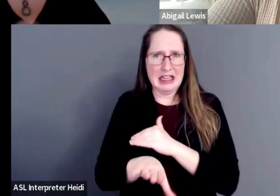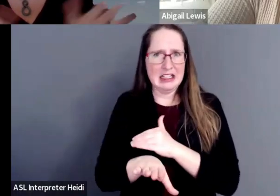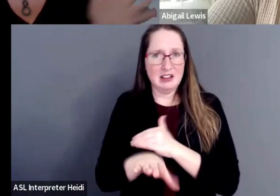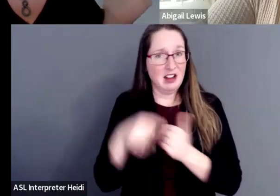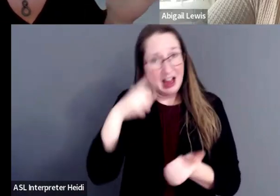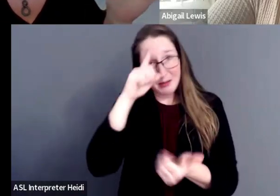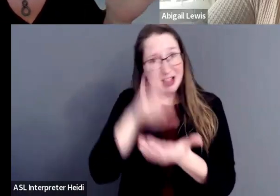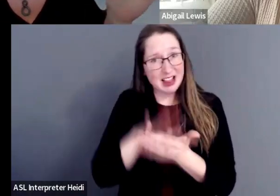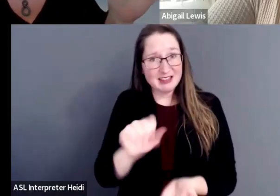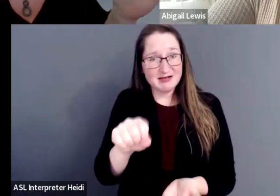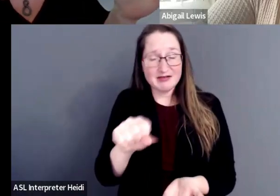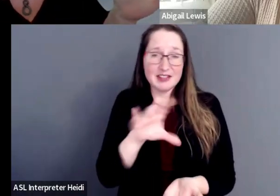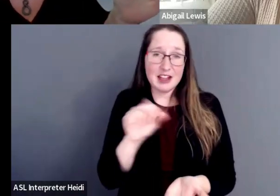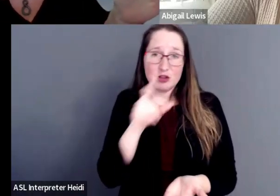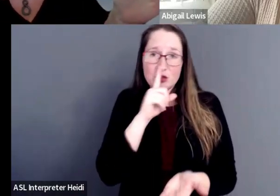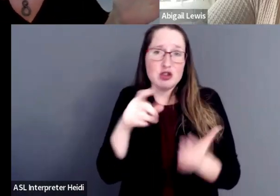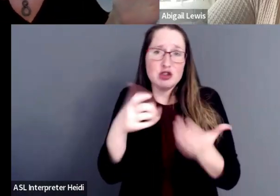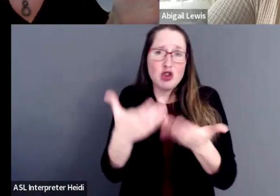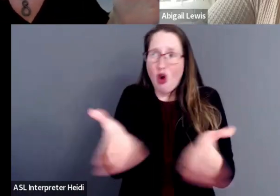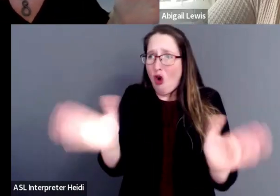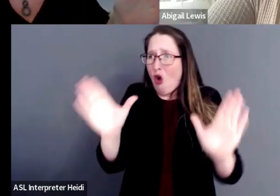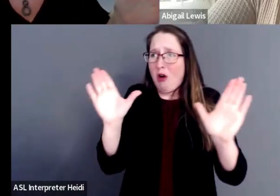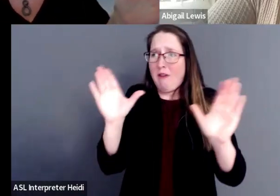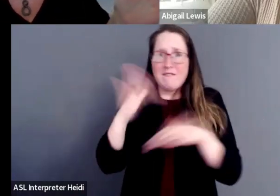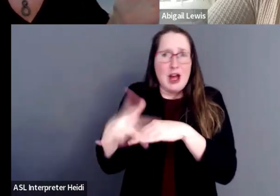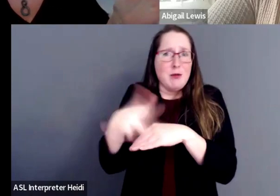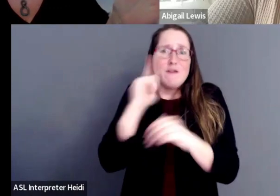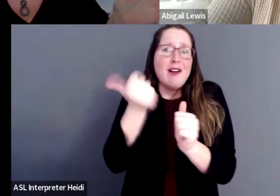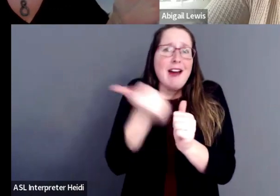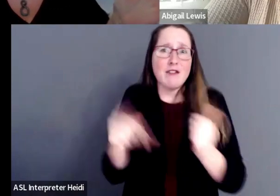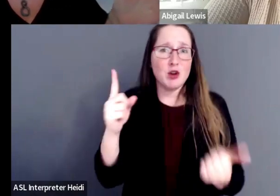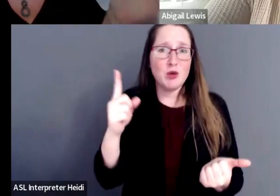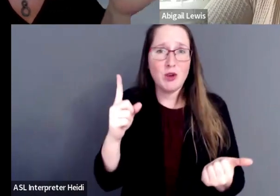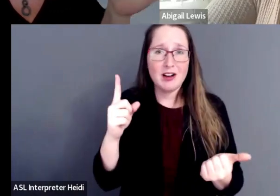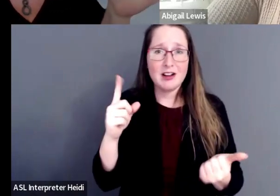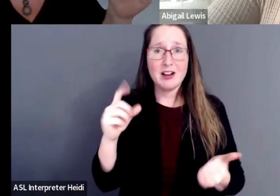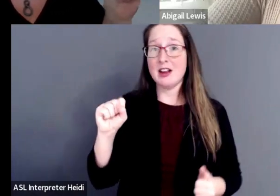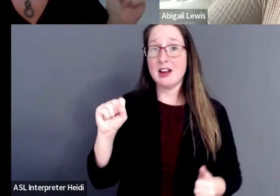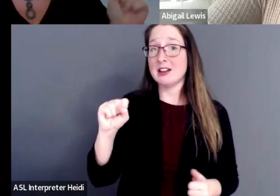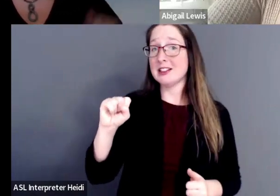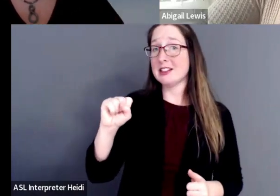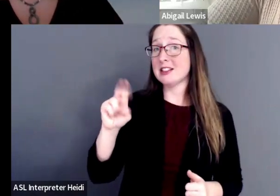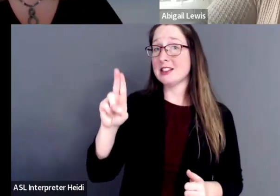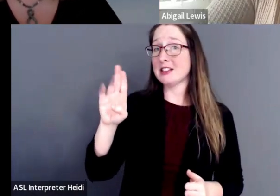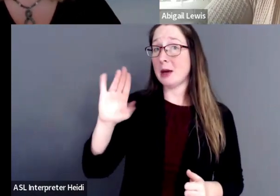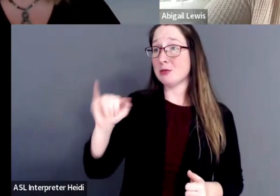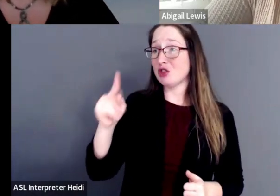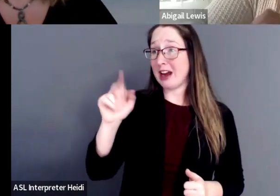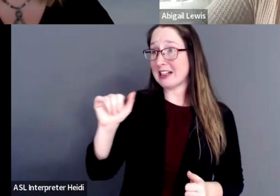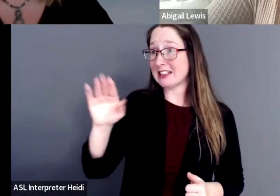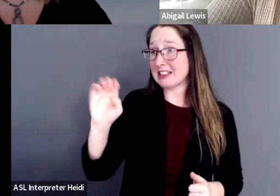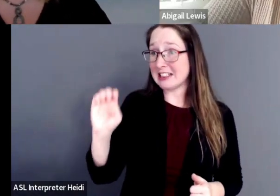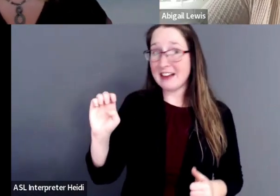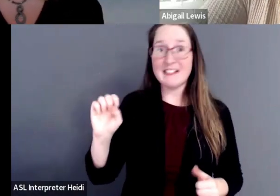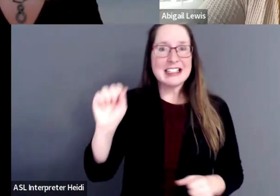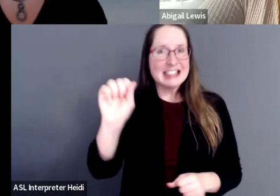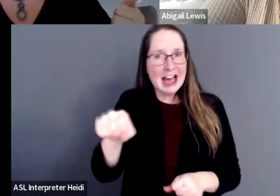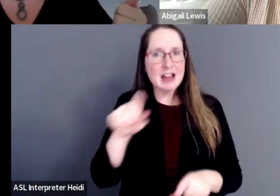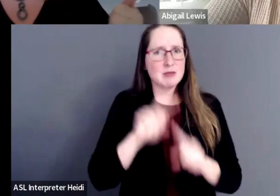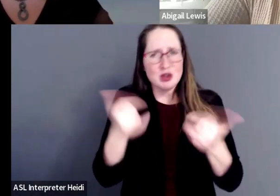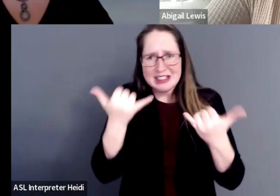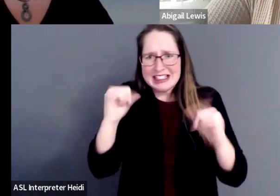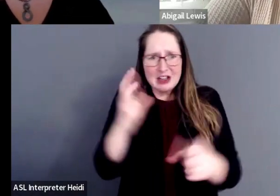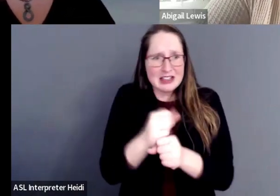It's just open to everybody. It's subjective but you'll get something out of it whether you